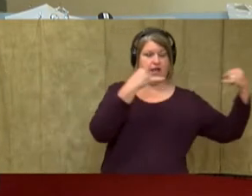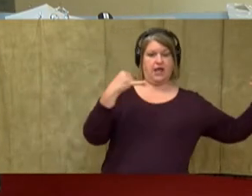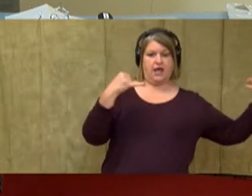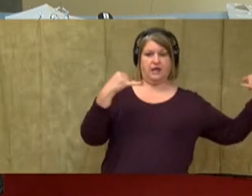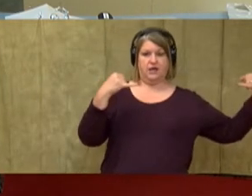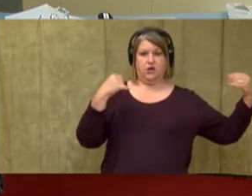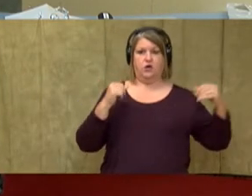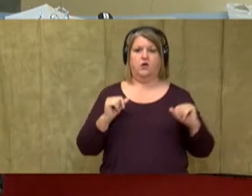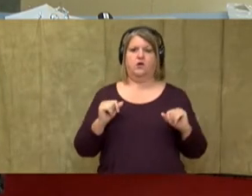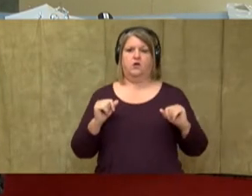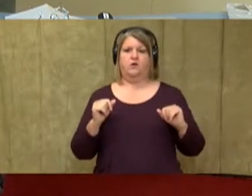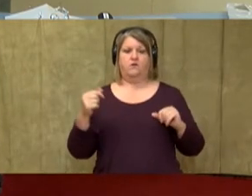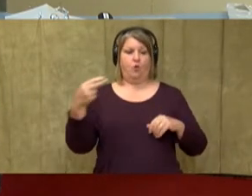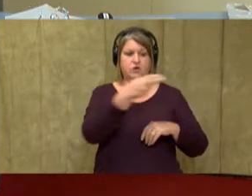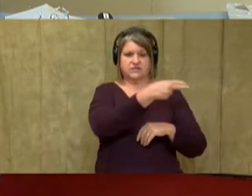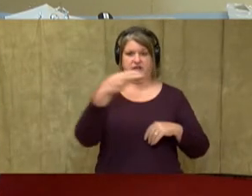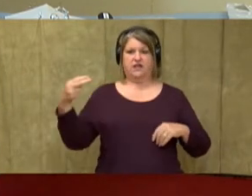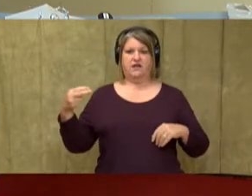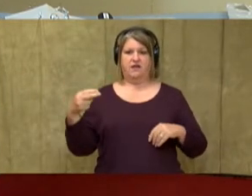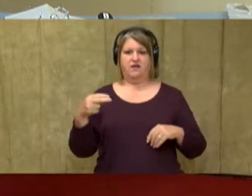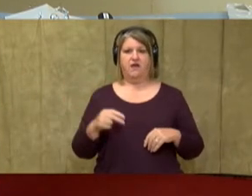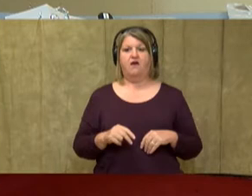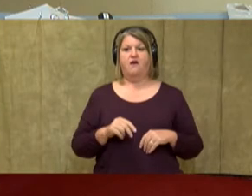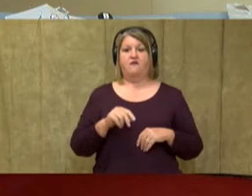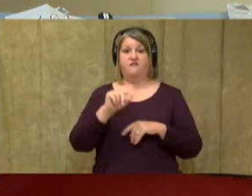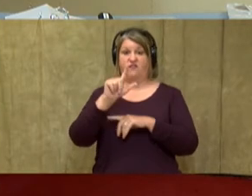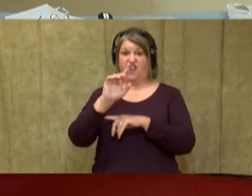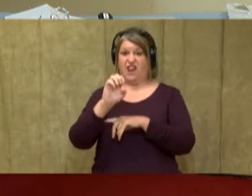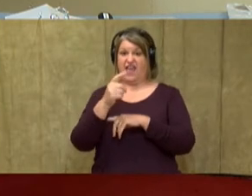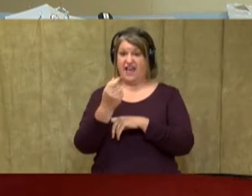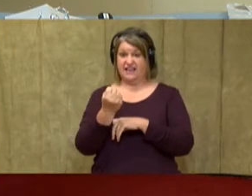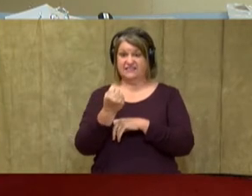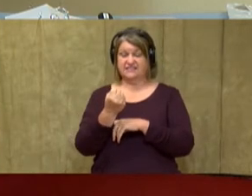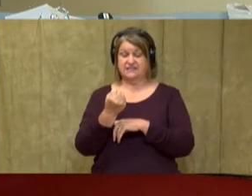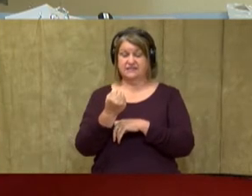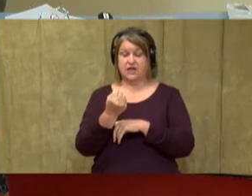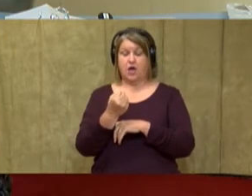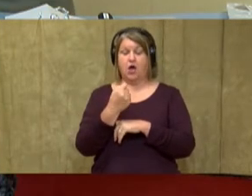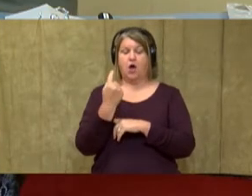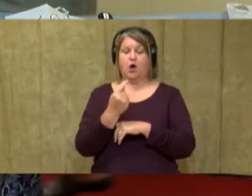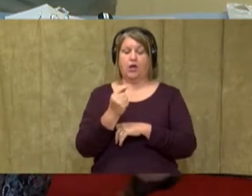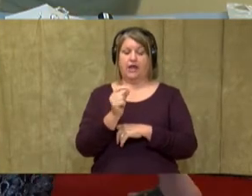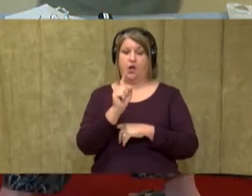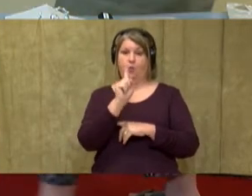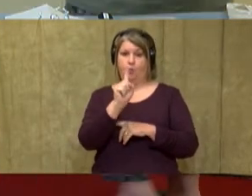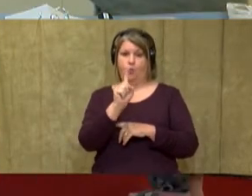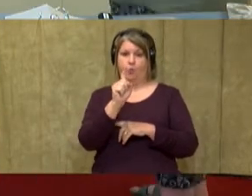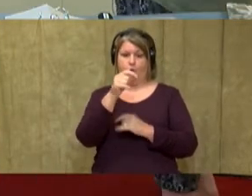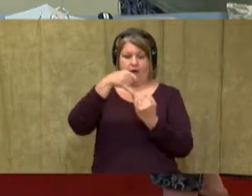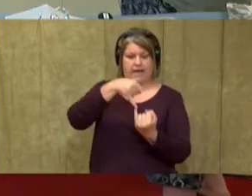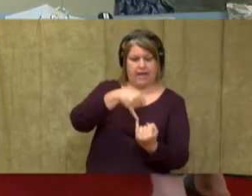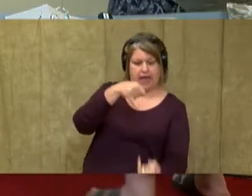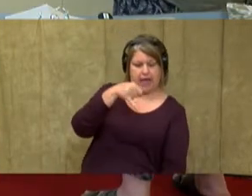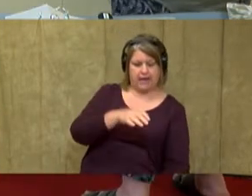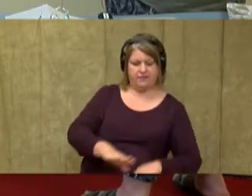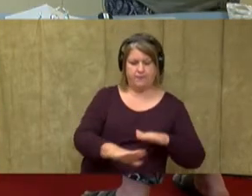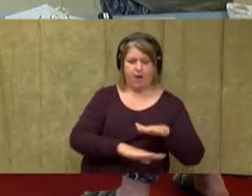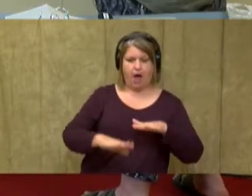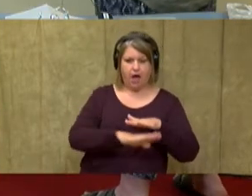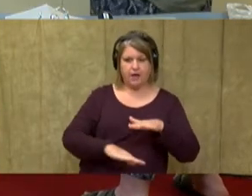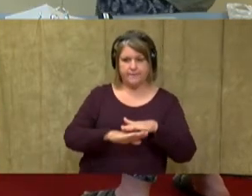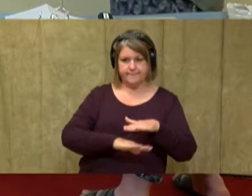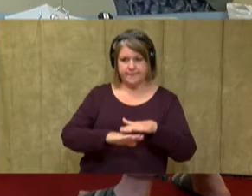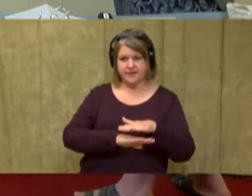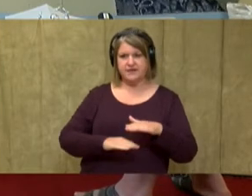bottom. Now for the legs, we're only drawing one horizontal line, vertical line on the bottom. Okay. So here we go. Let's draw.